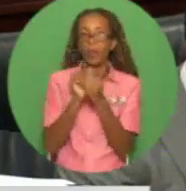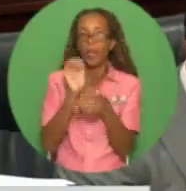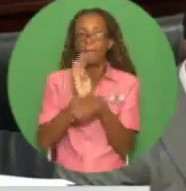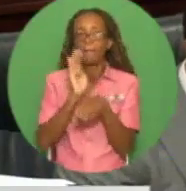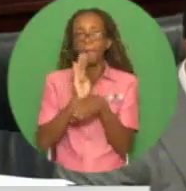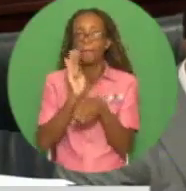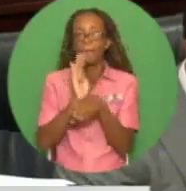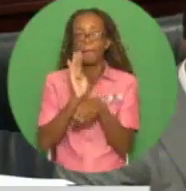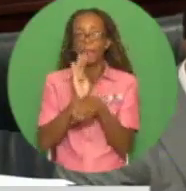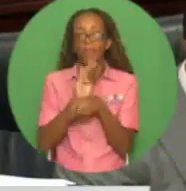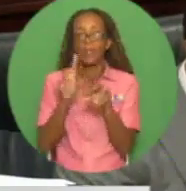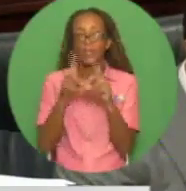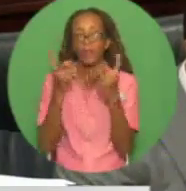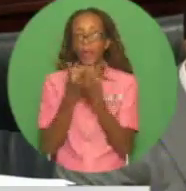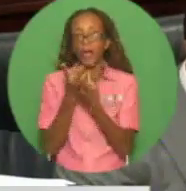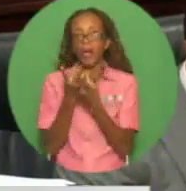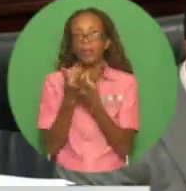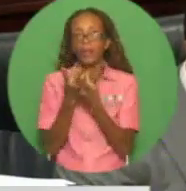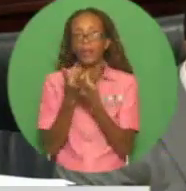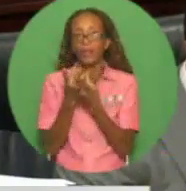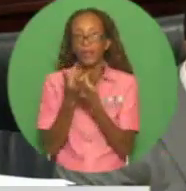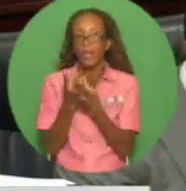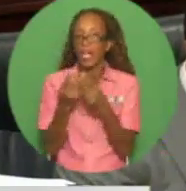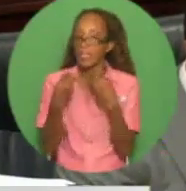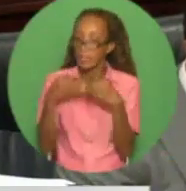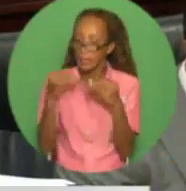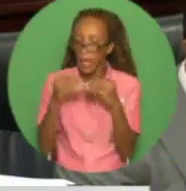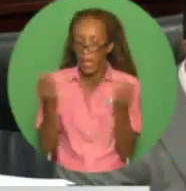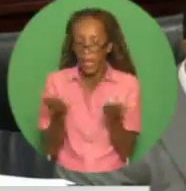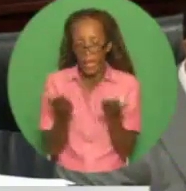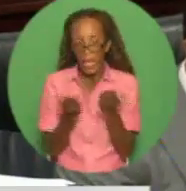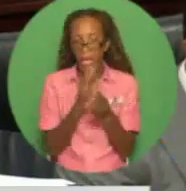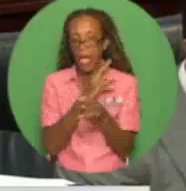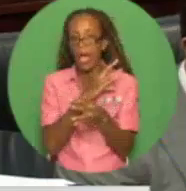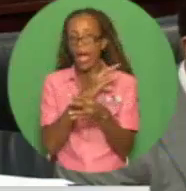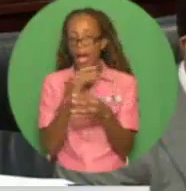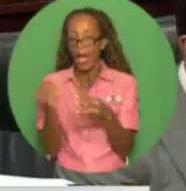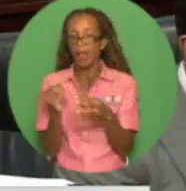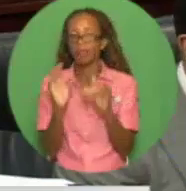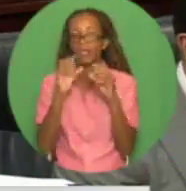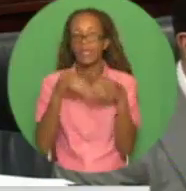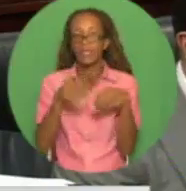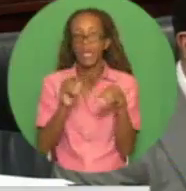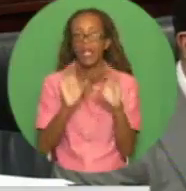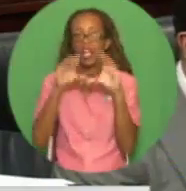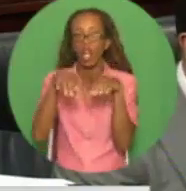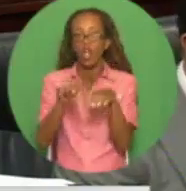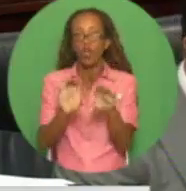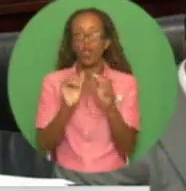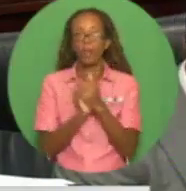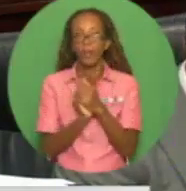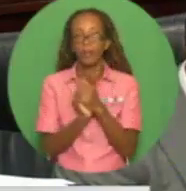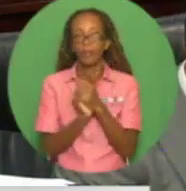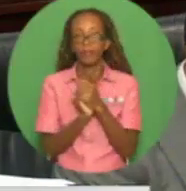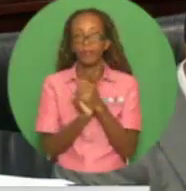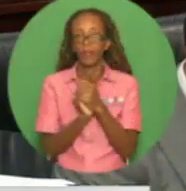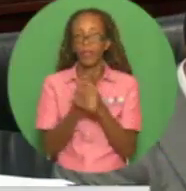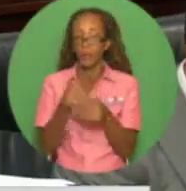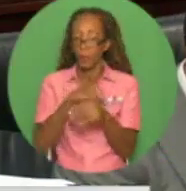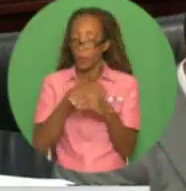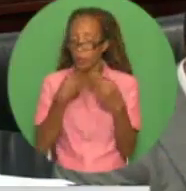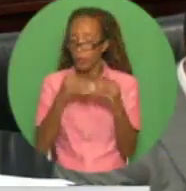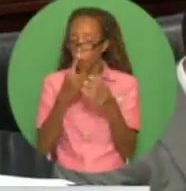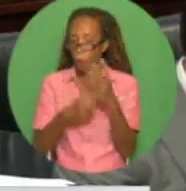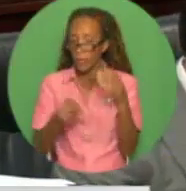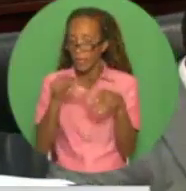to local and regional markets at profitable levels. Motor gasoline, diesel aviation fuel, liquefied petroleum gas,